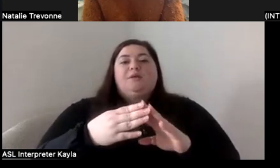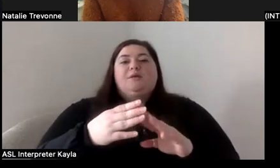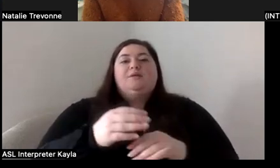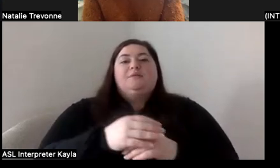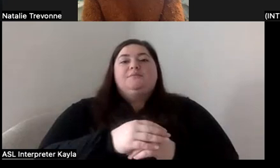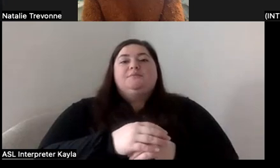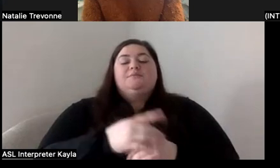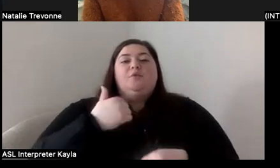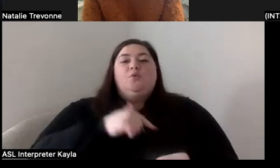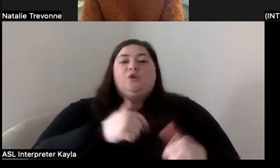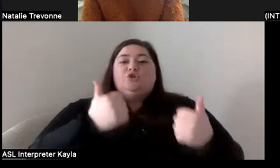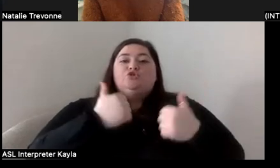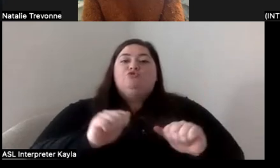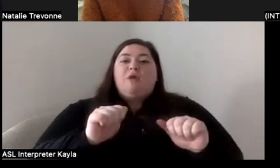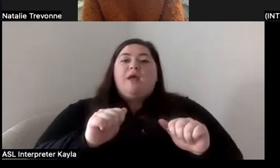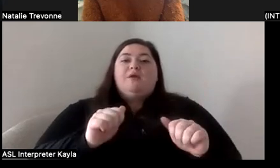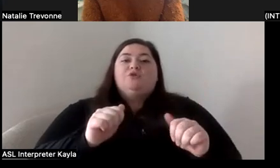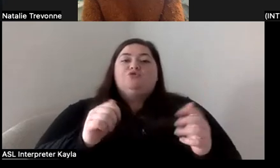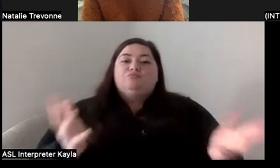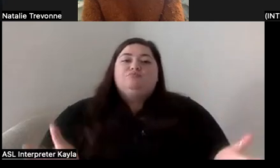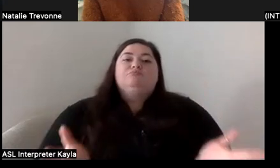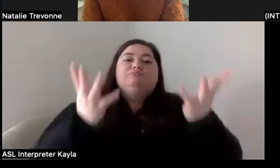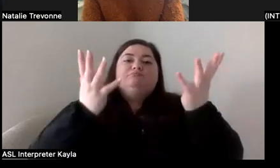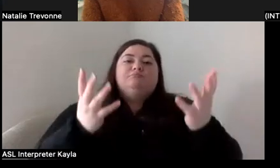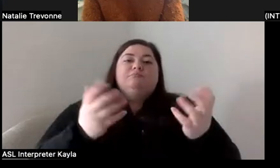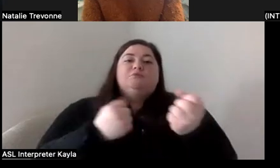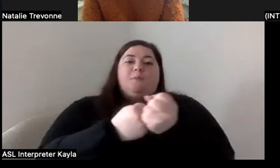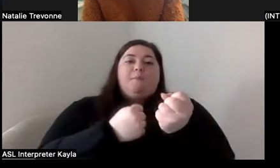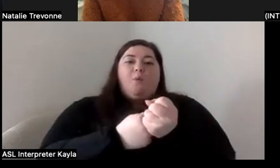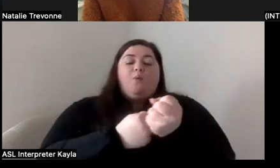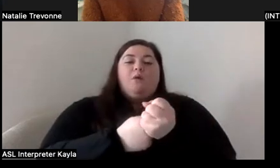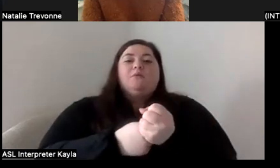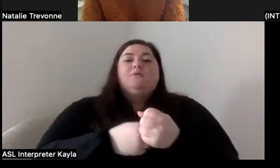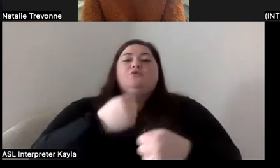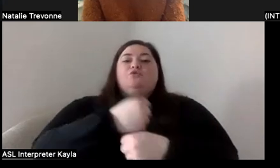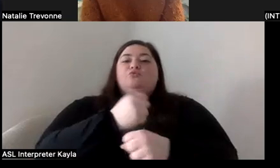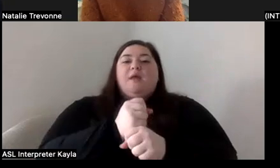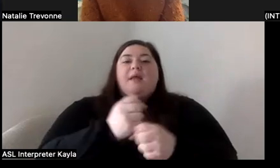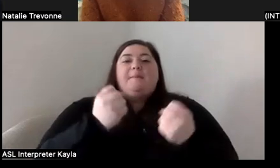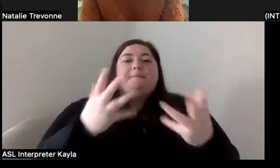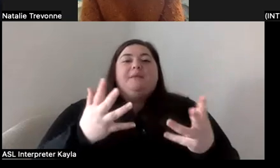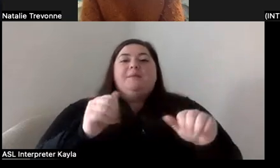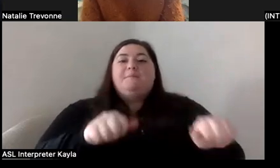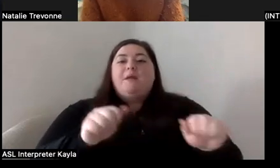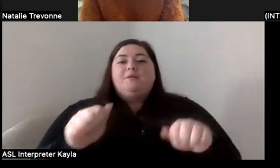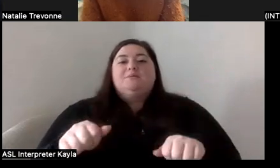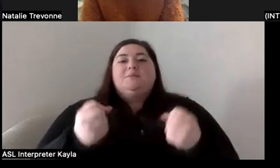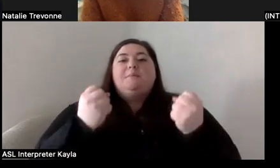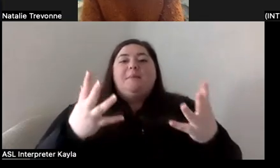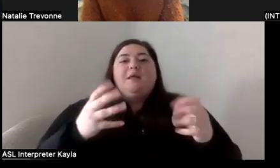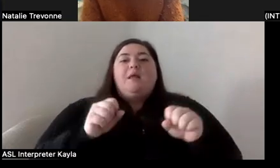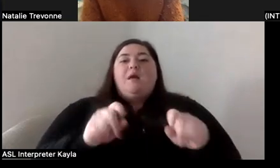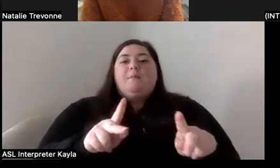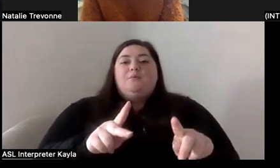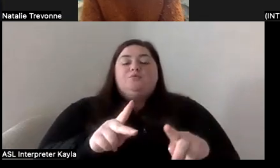we try to amplify and we try to support one another and create as many possibilities and as many opportunities,